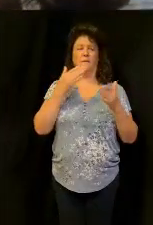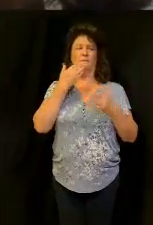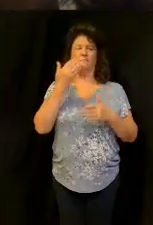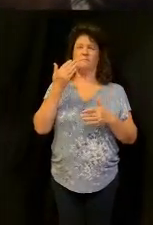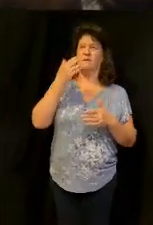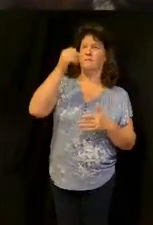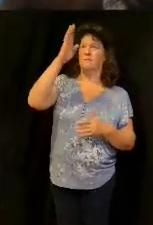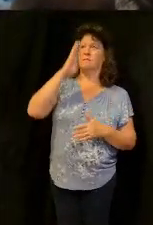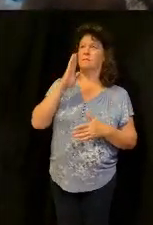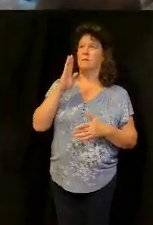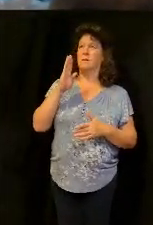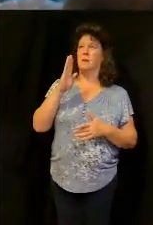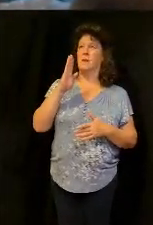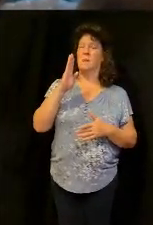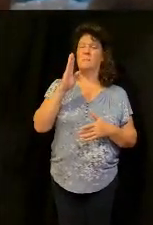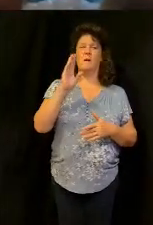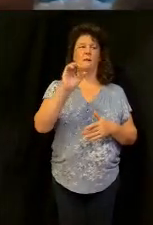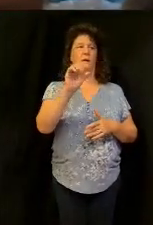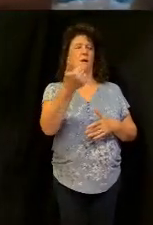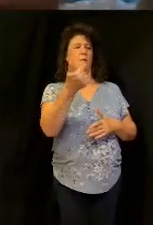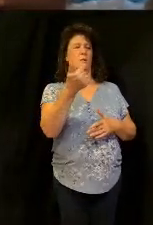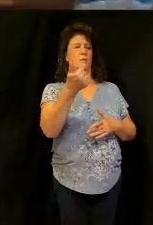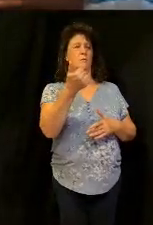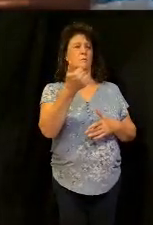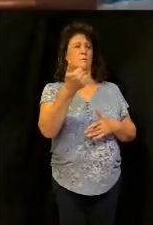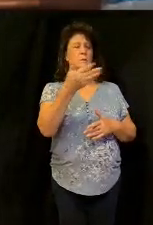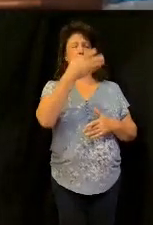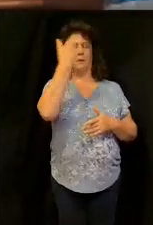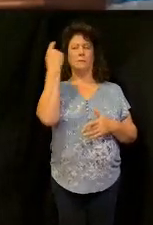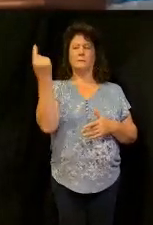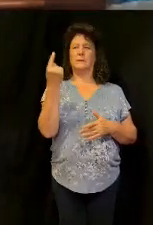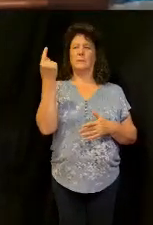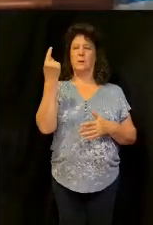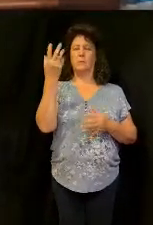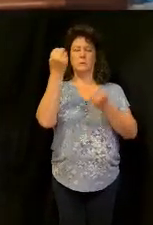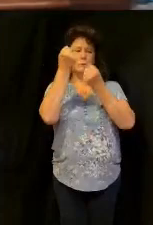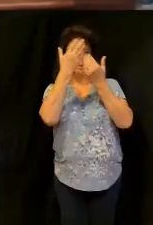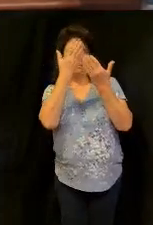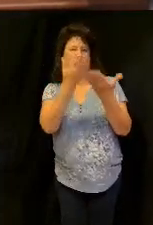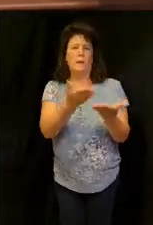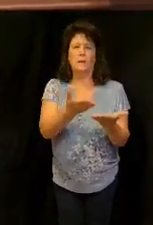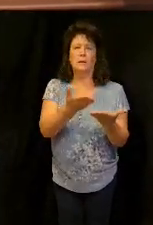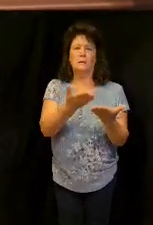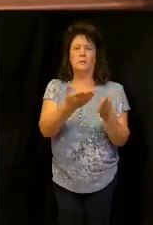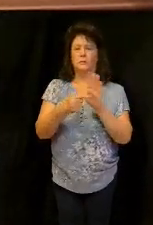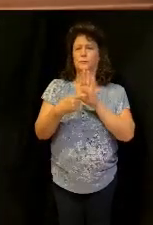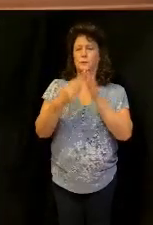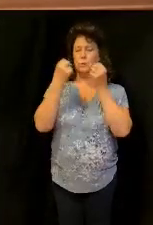God will be given by others because someone was obedient to give read it you can do it later